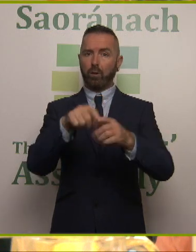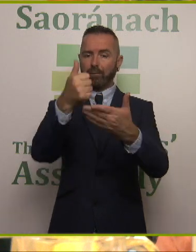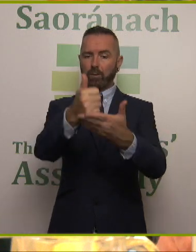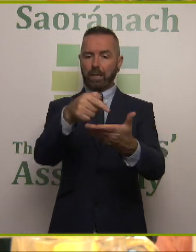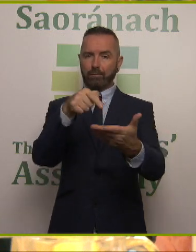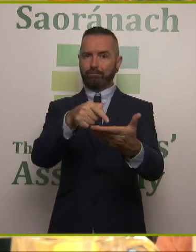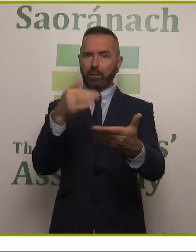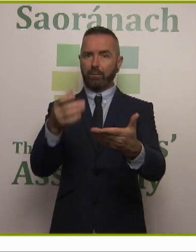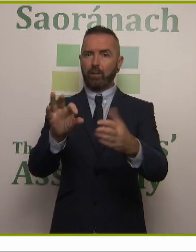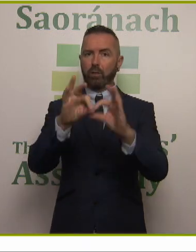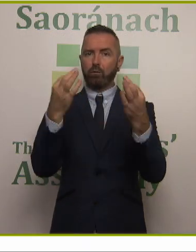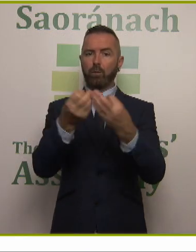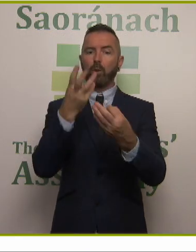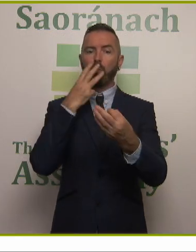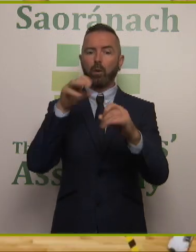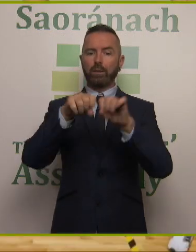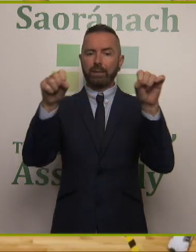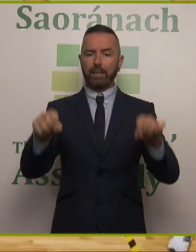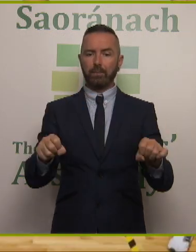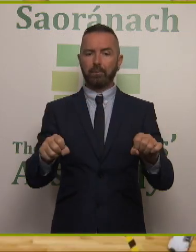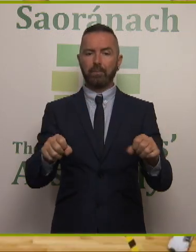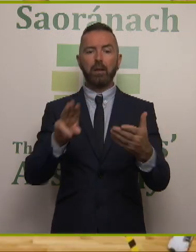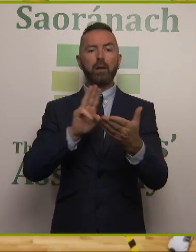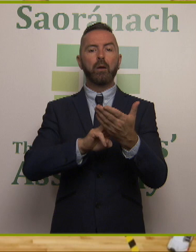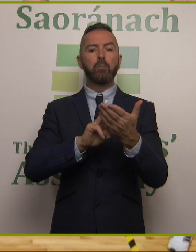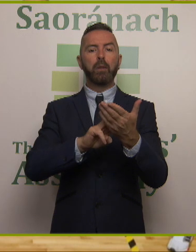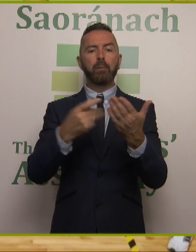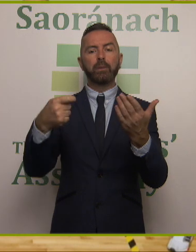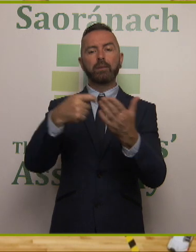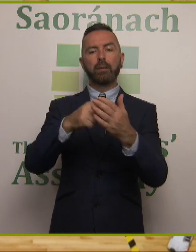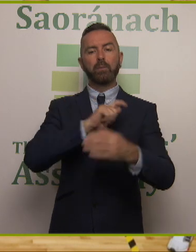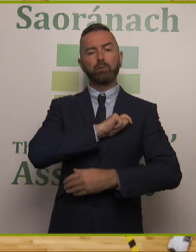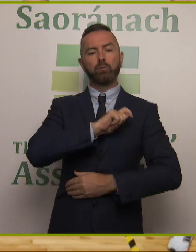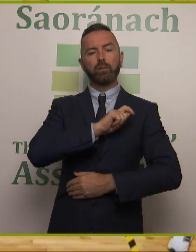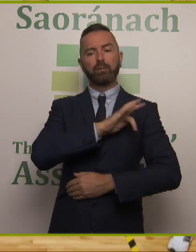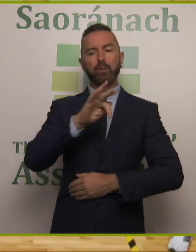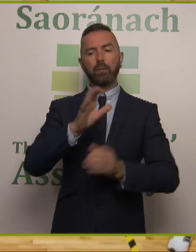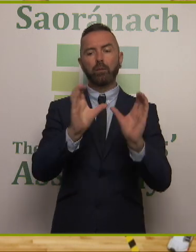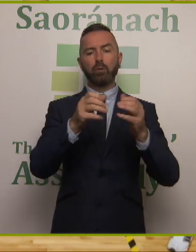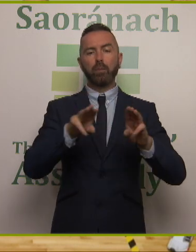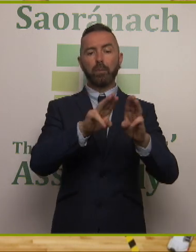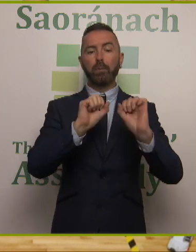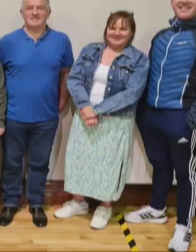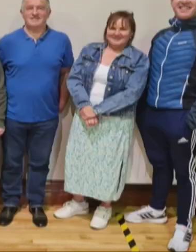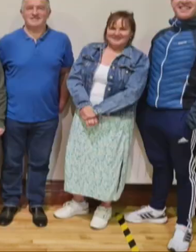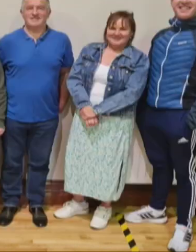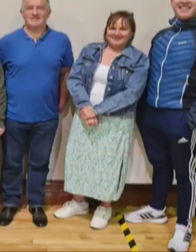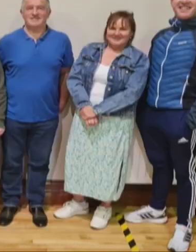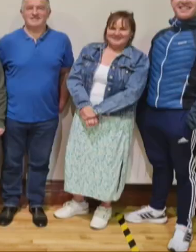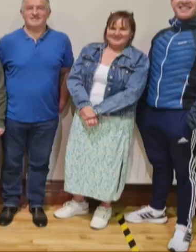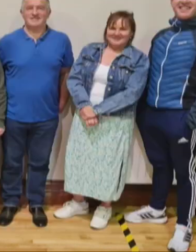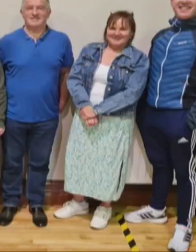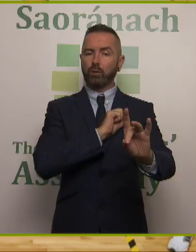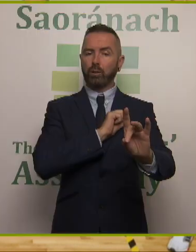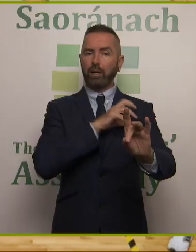sector. Members of group water schemes put their trust into a group of people from their community to oversee and